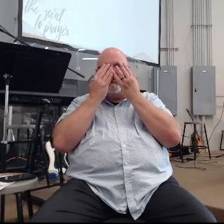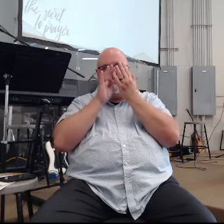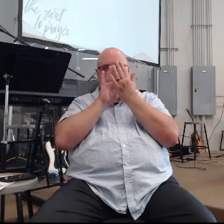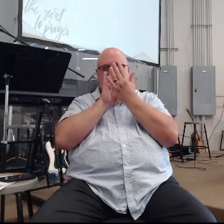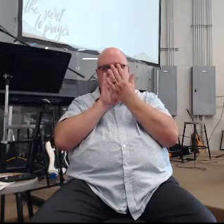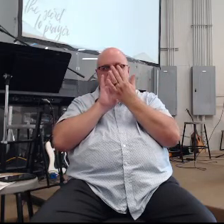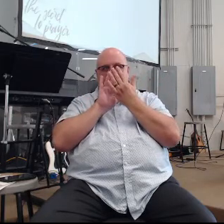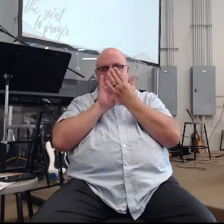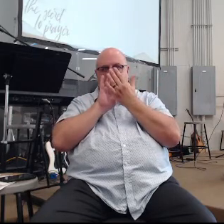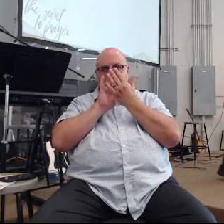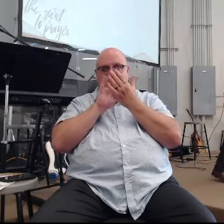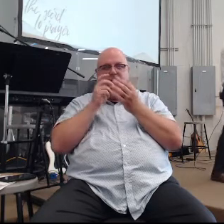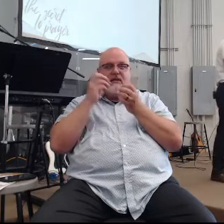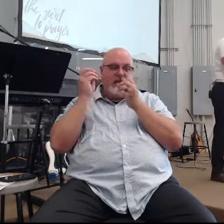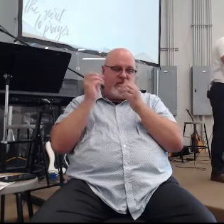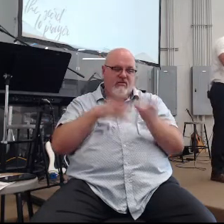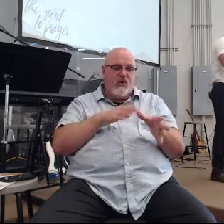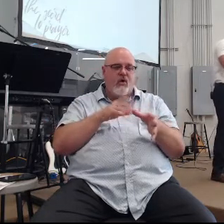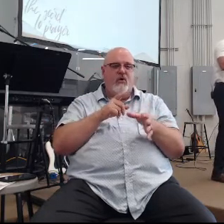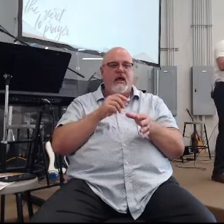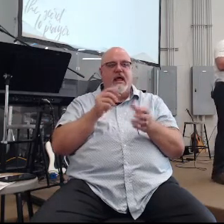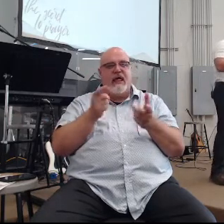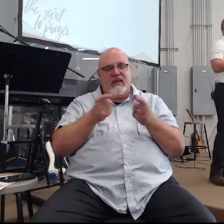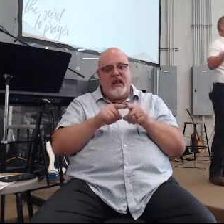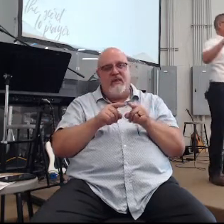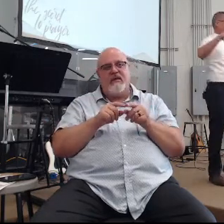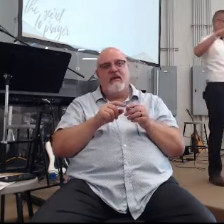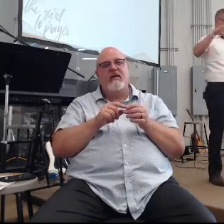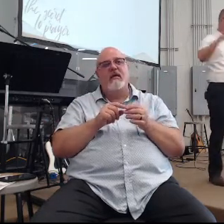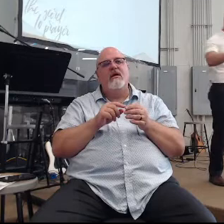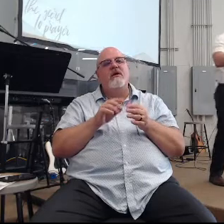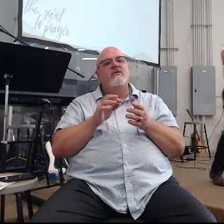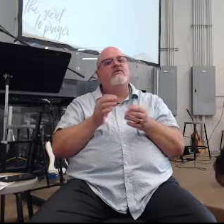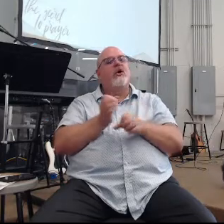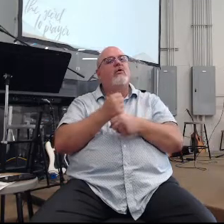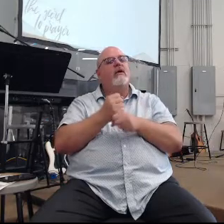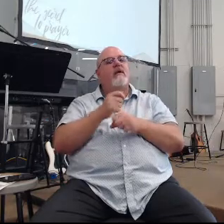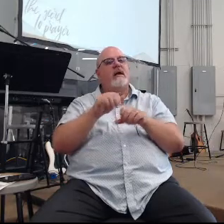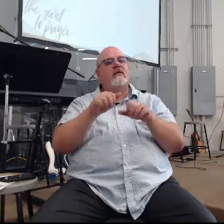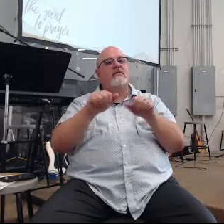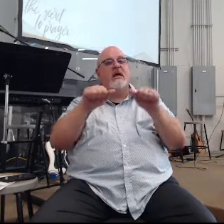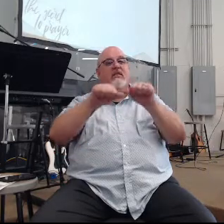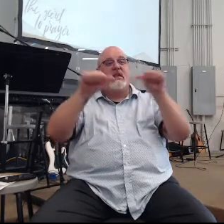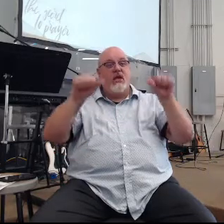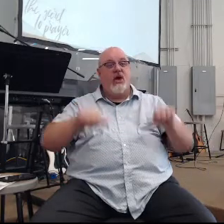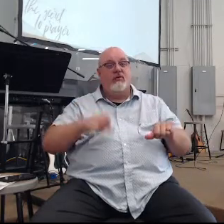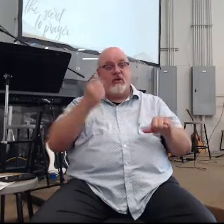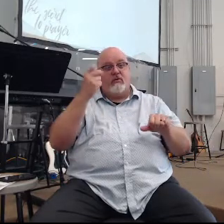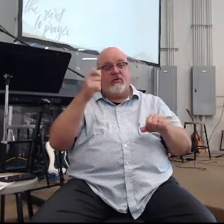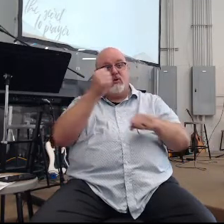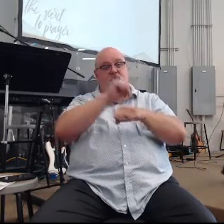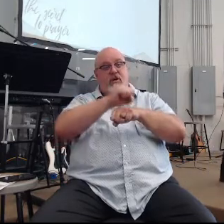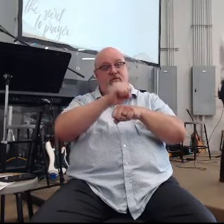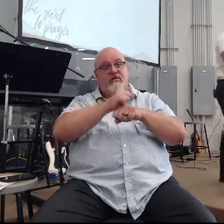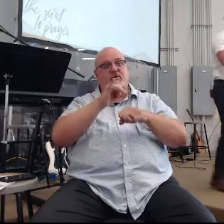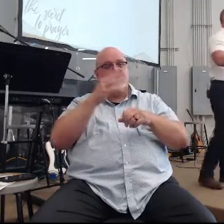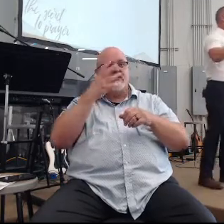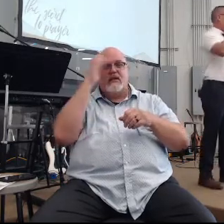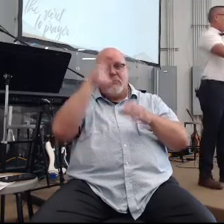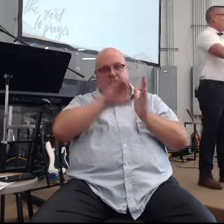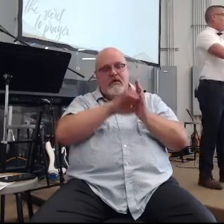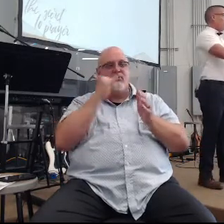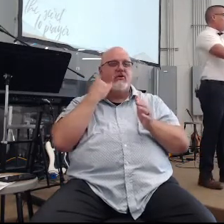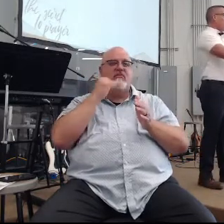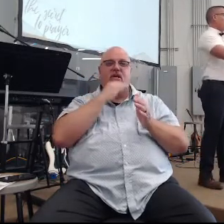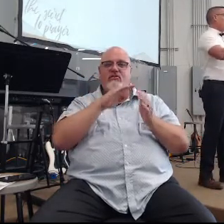Lord that had been thrown down I'm going to summarize the next few verses so he creates the altar with the twelve stones as the picture of Israel right he has